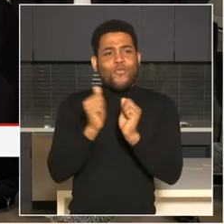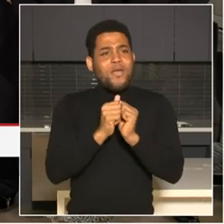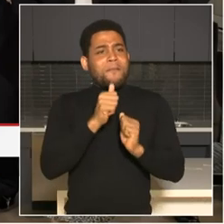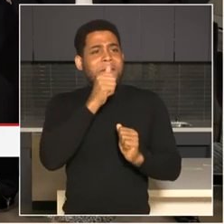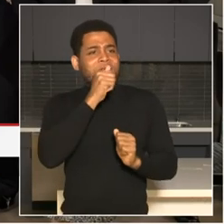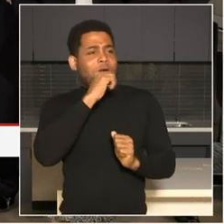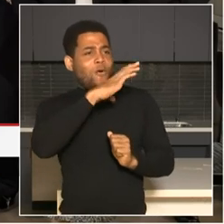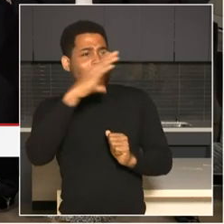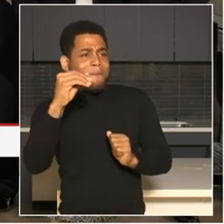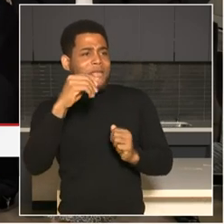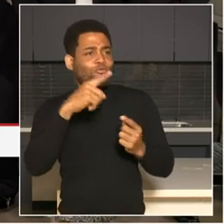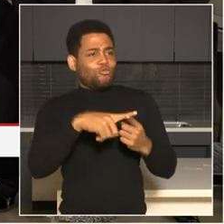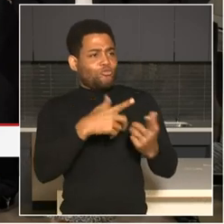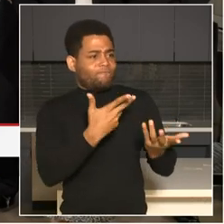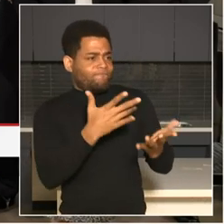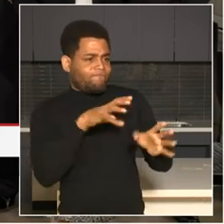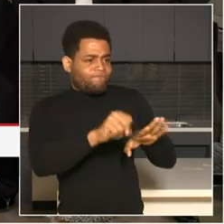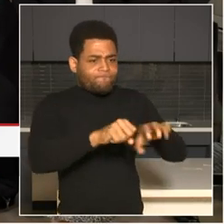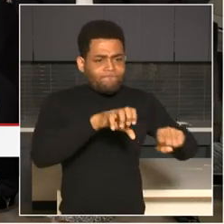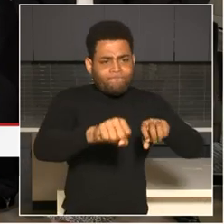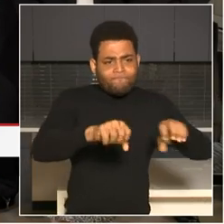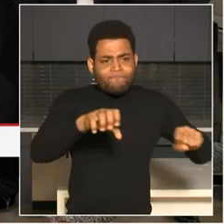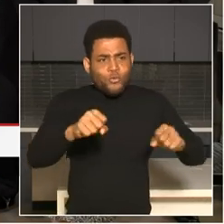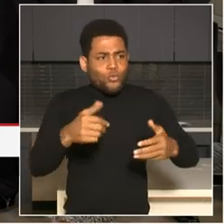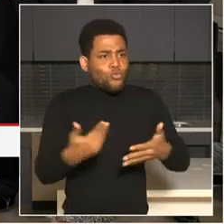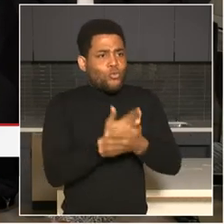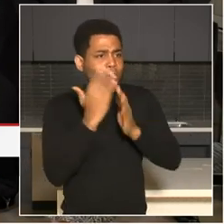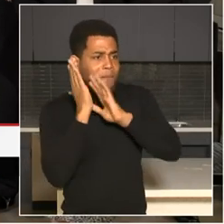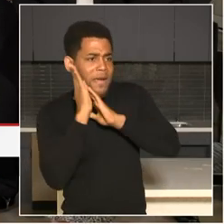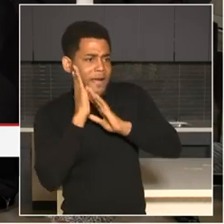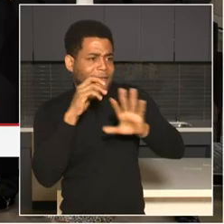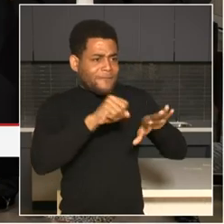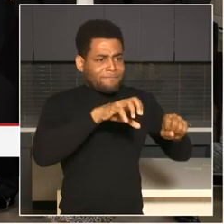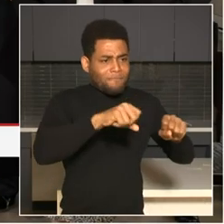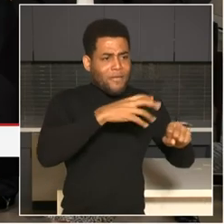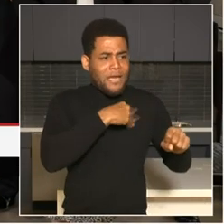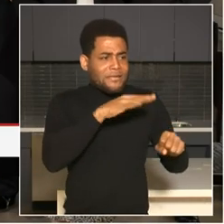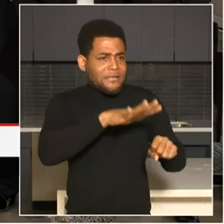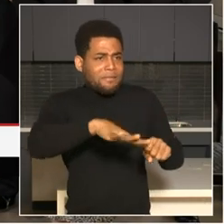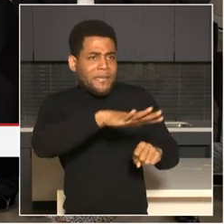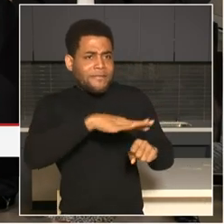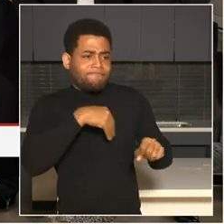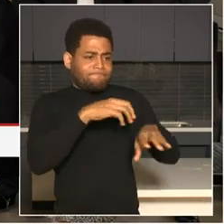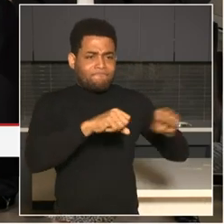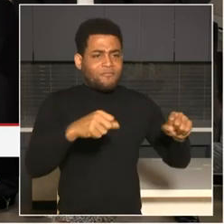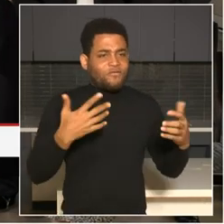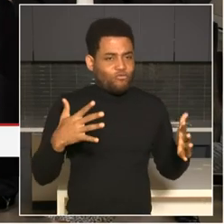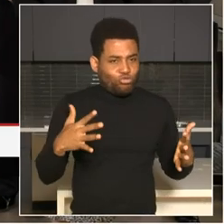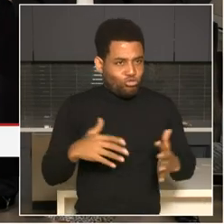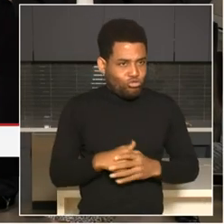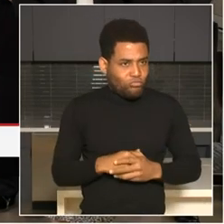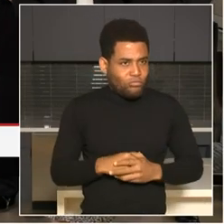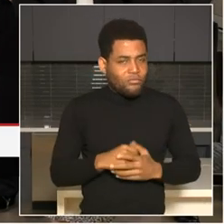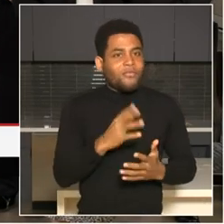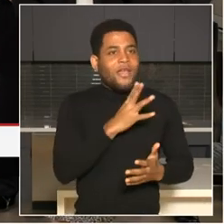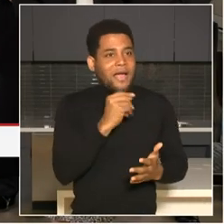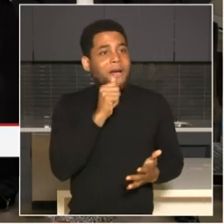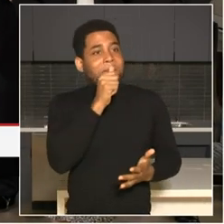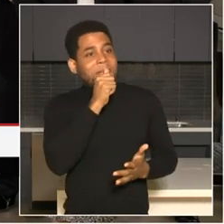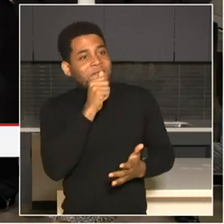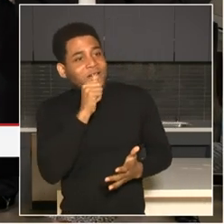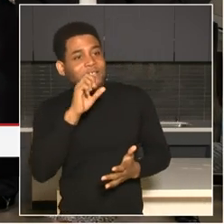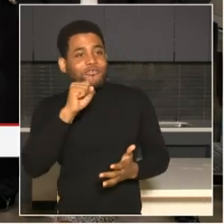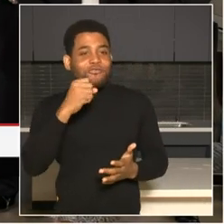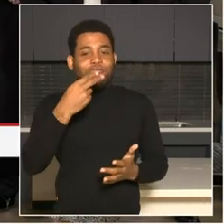shelter home beds with private shelter home providers. In fact, DYRS has